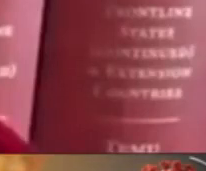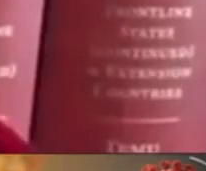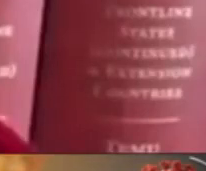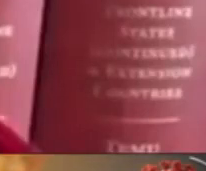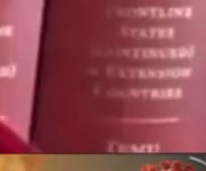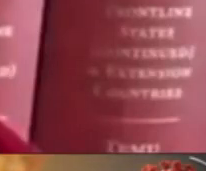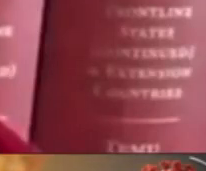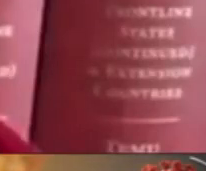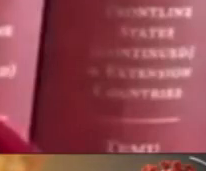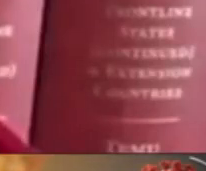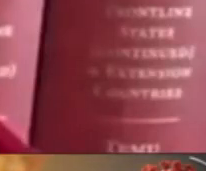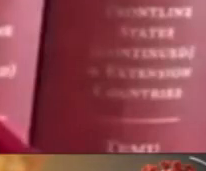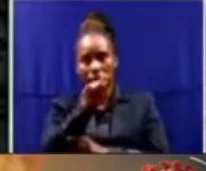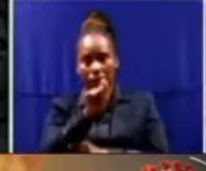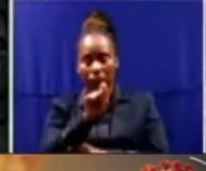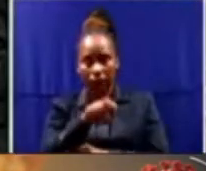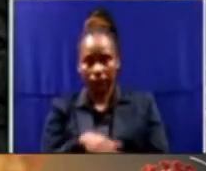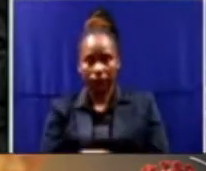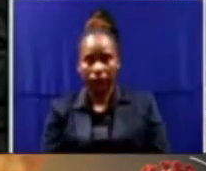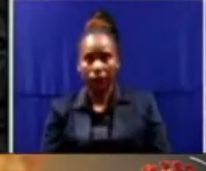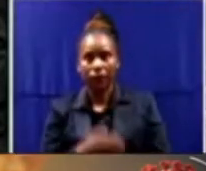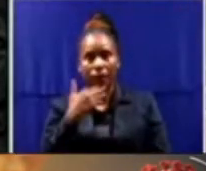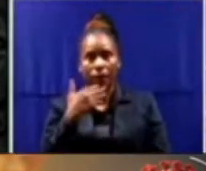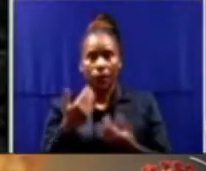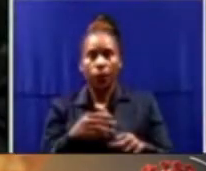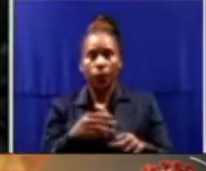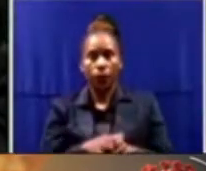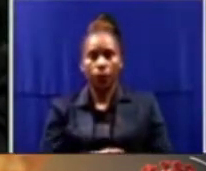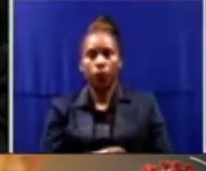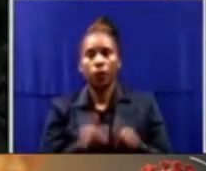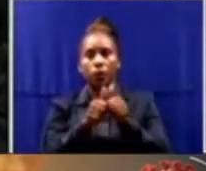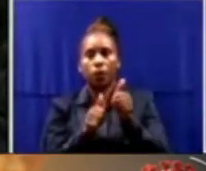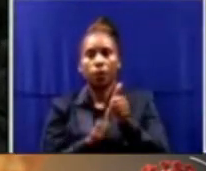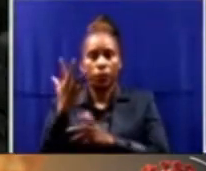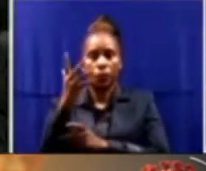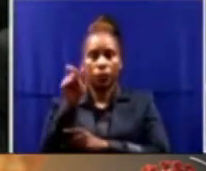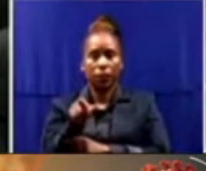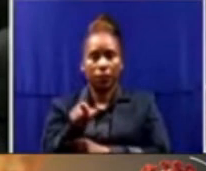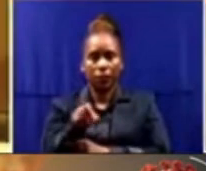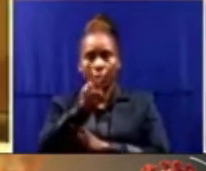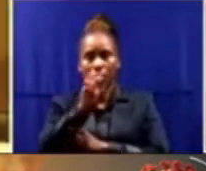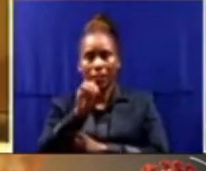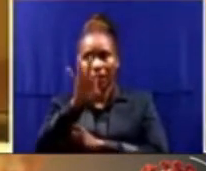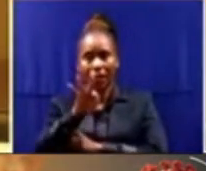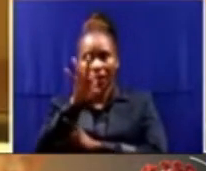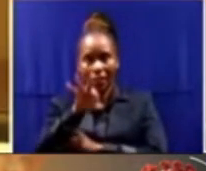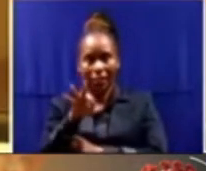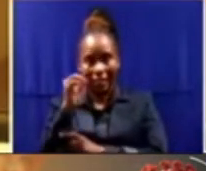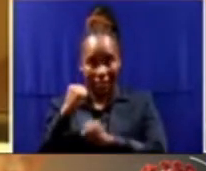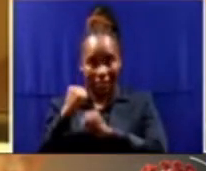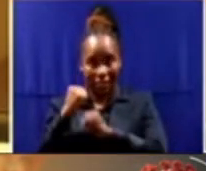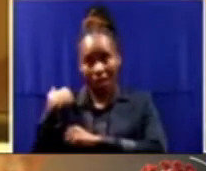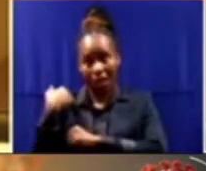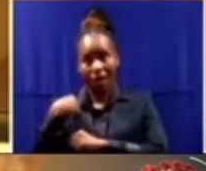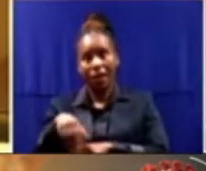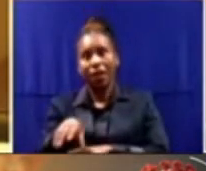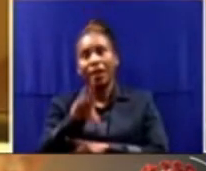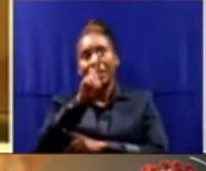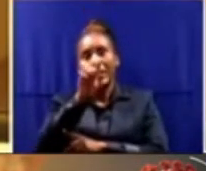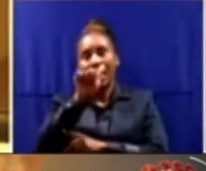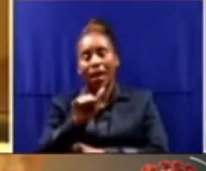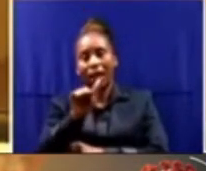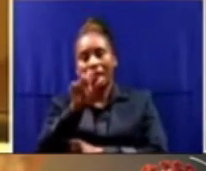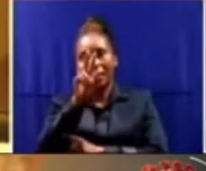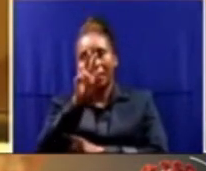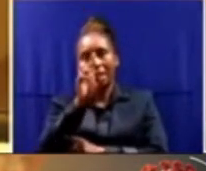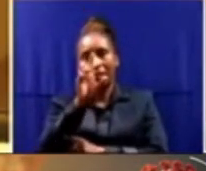Thank you very much, Deputy Speaker. In 2013, this House passed the DNA Bill, and in 2014